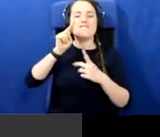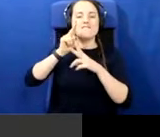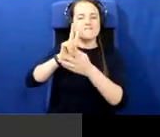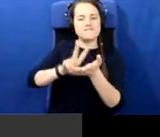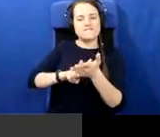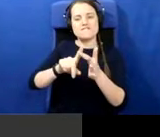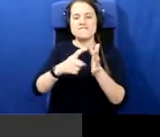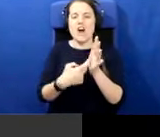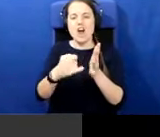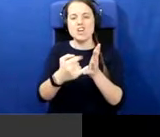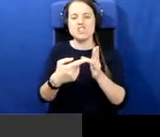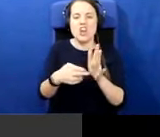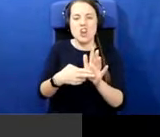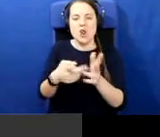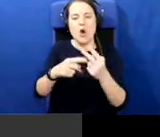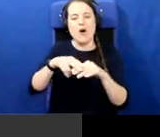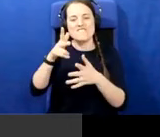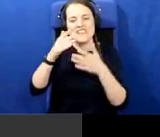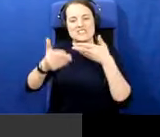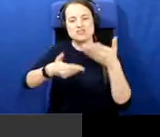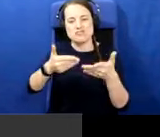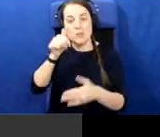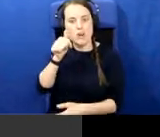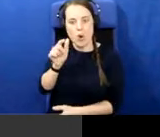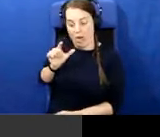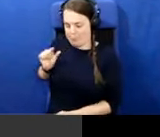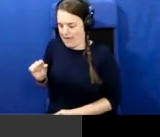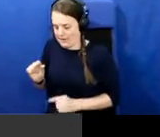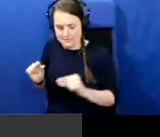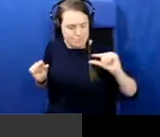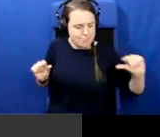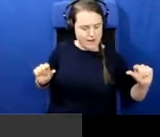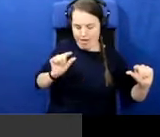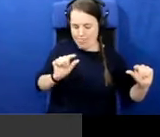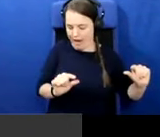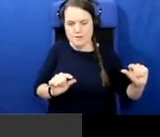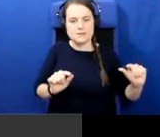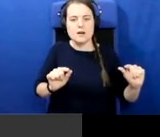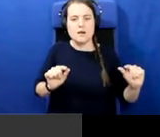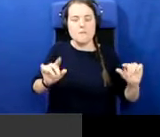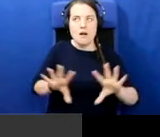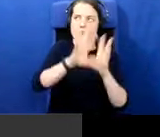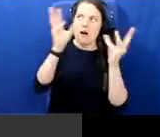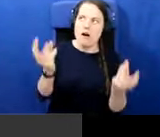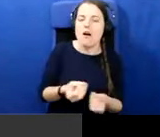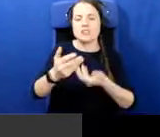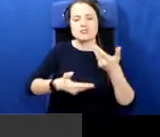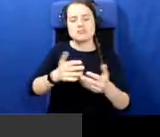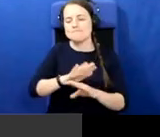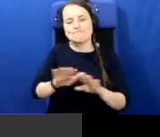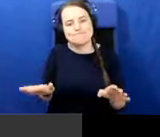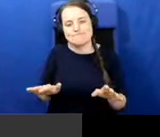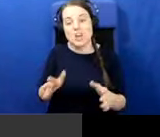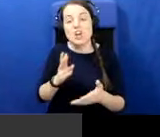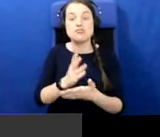And commemoration, there can be too much commemoration because you're commemorating a version of history that is now and you